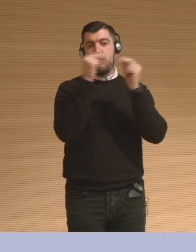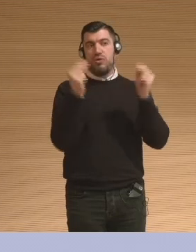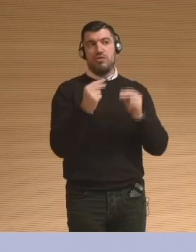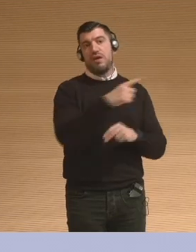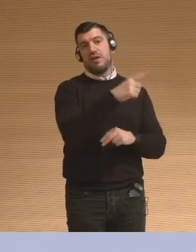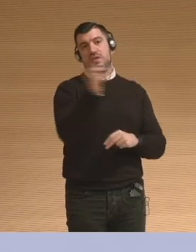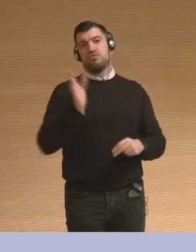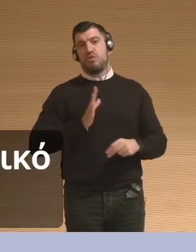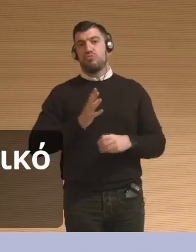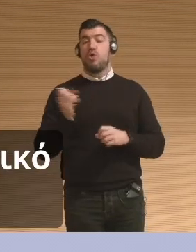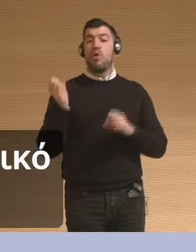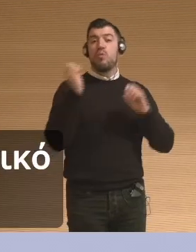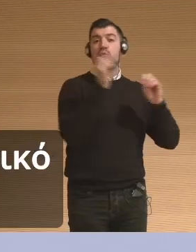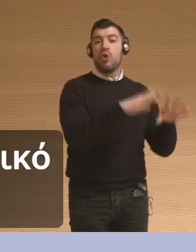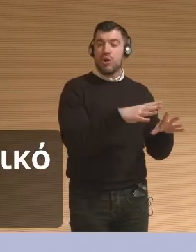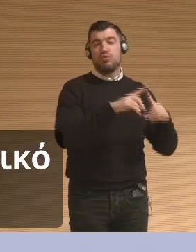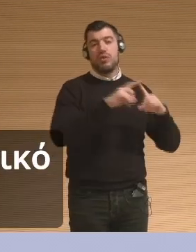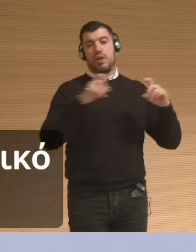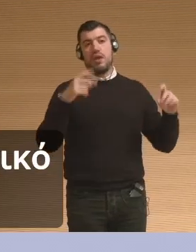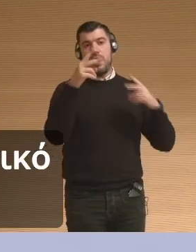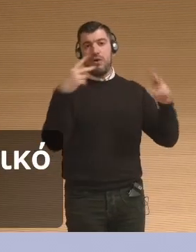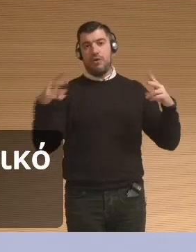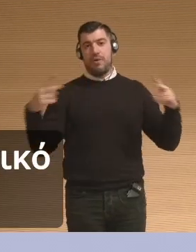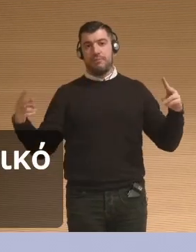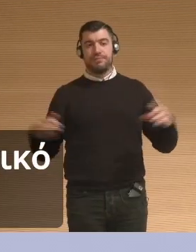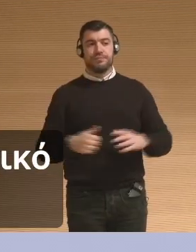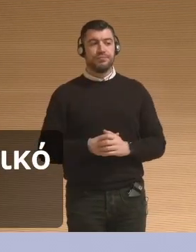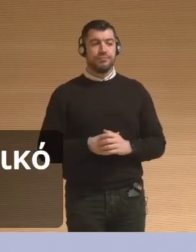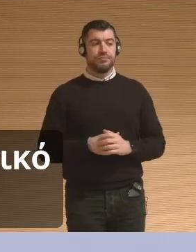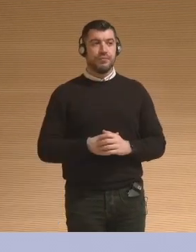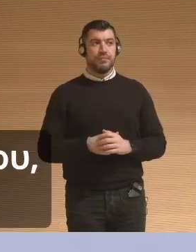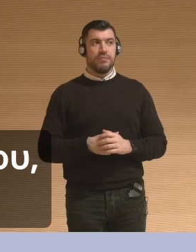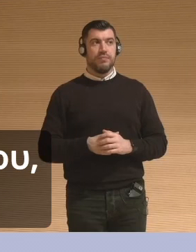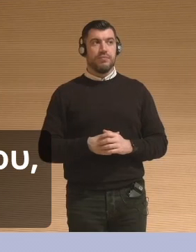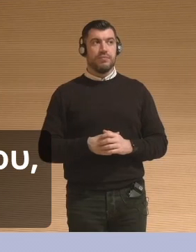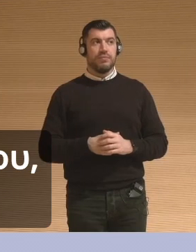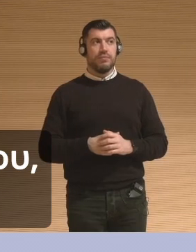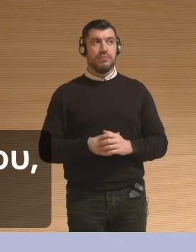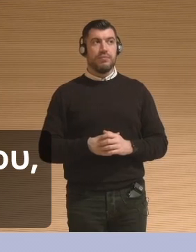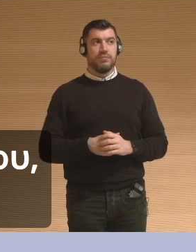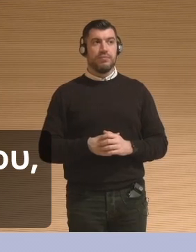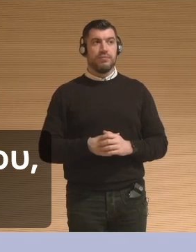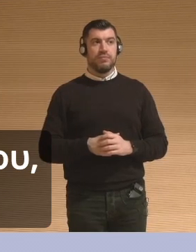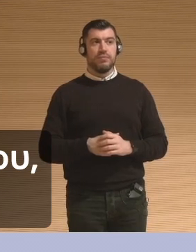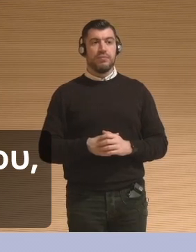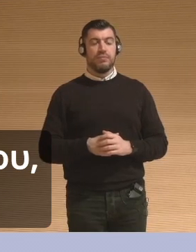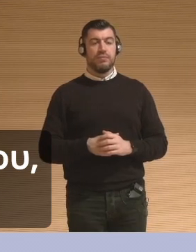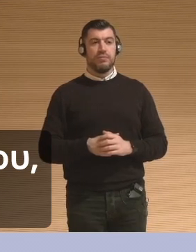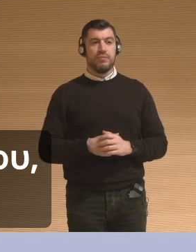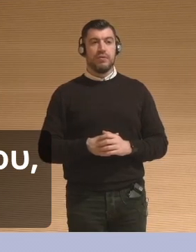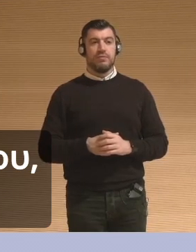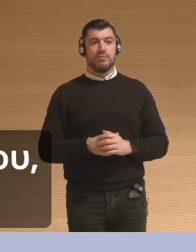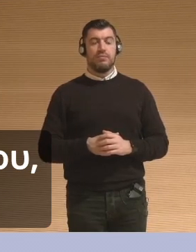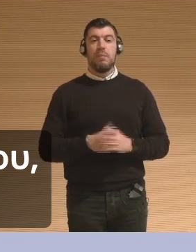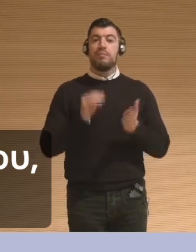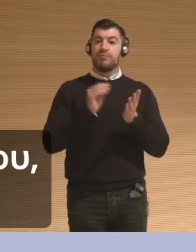less intentional. The Darby Museum and Art Gallery definitely well-being is a core part, but I was dealing with the World